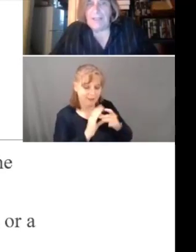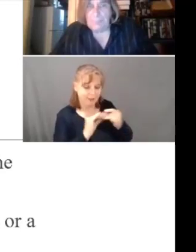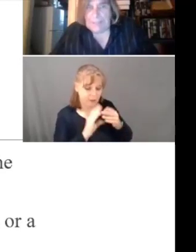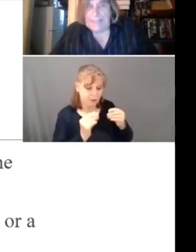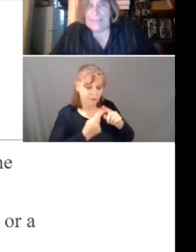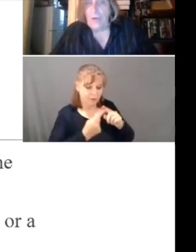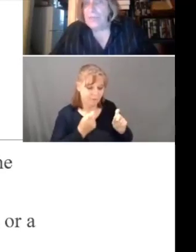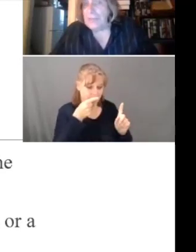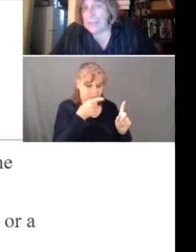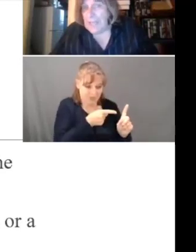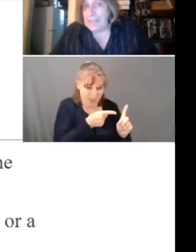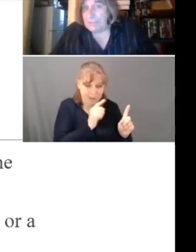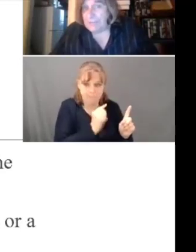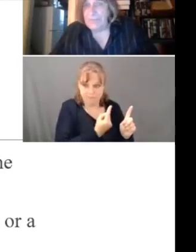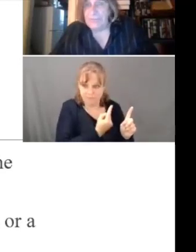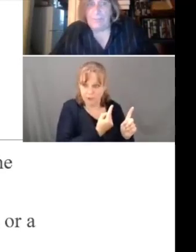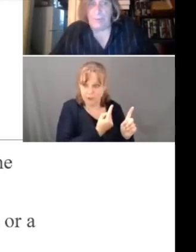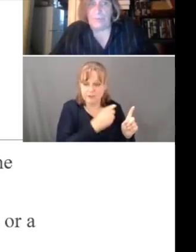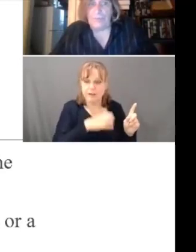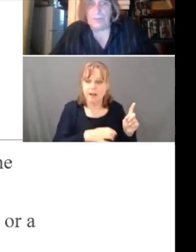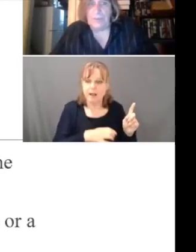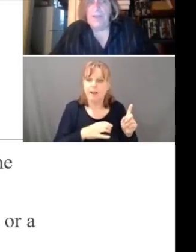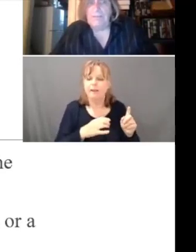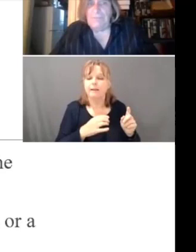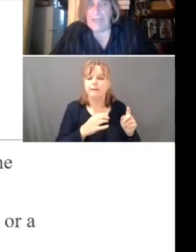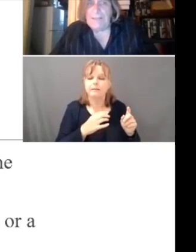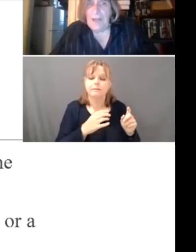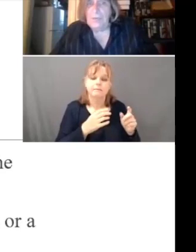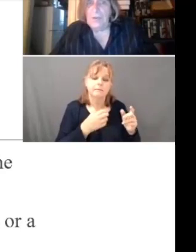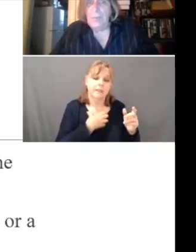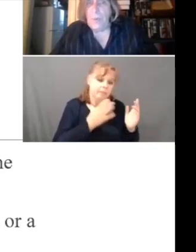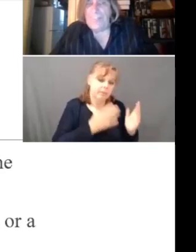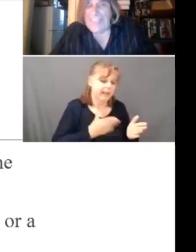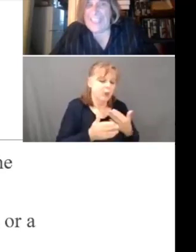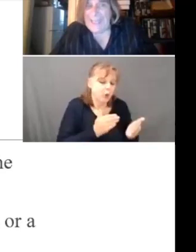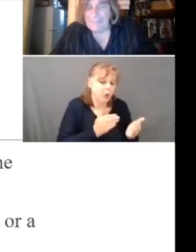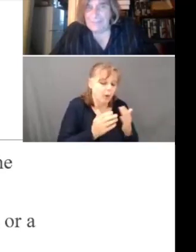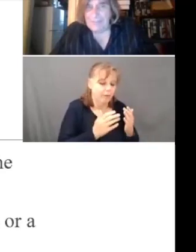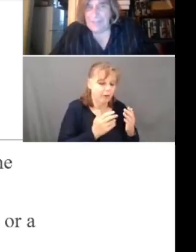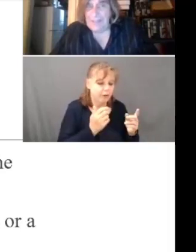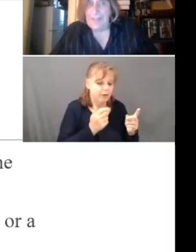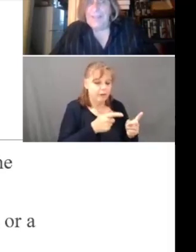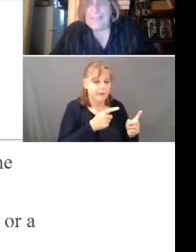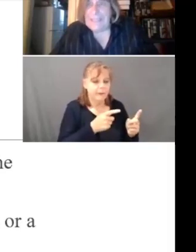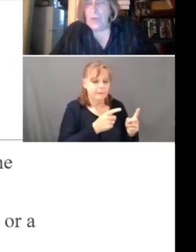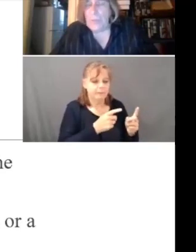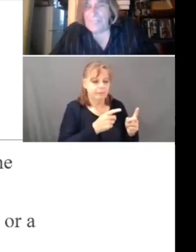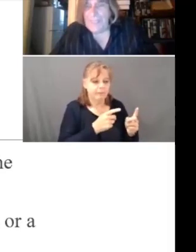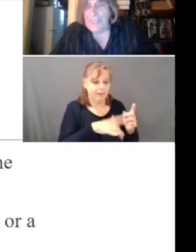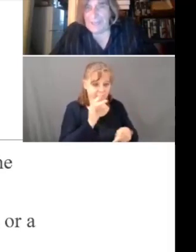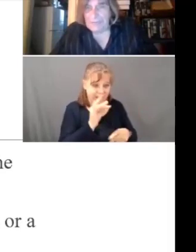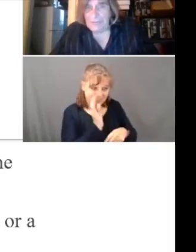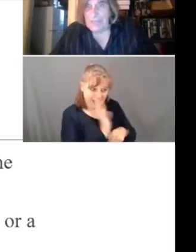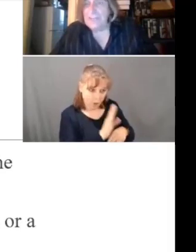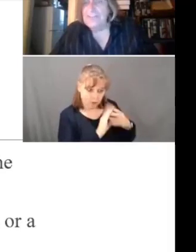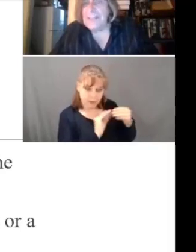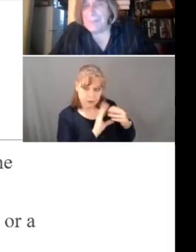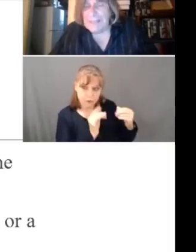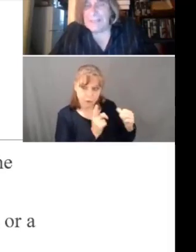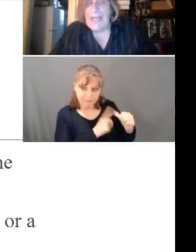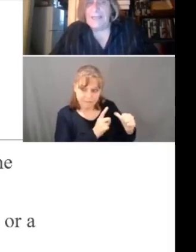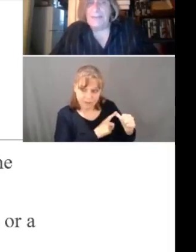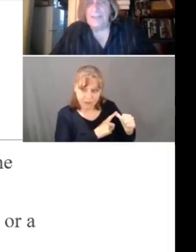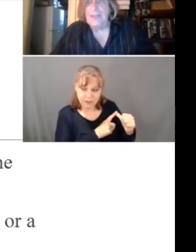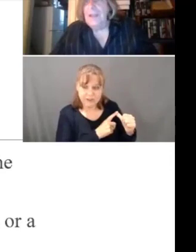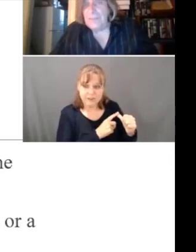complainant or the client if they're the same person. Find out what they have to say. Hear what they have to say. Just